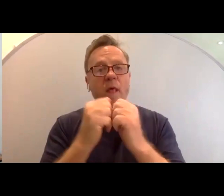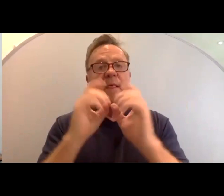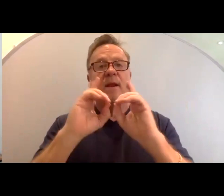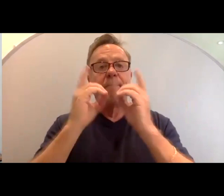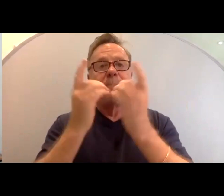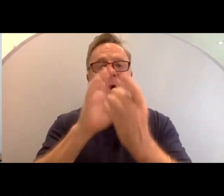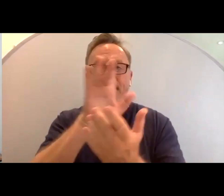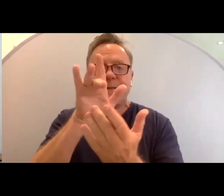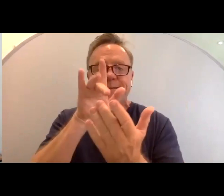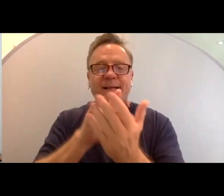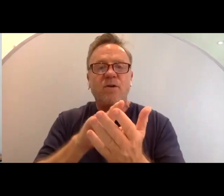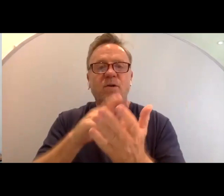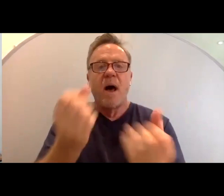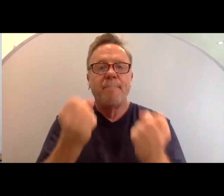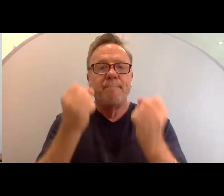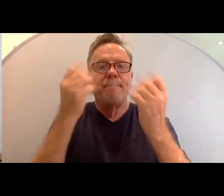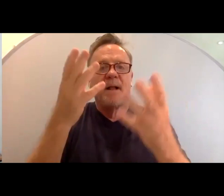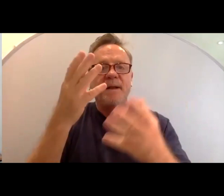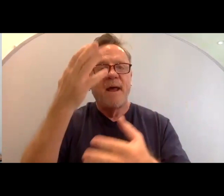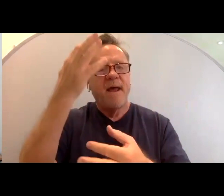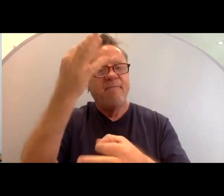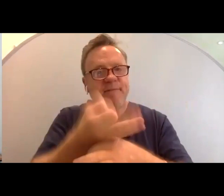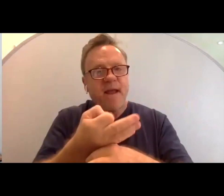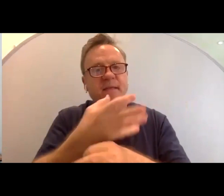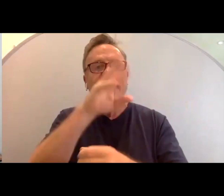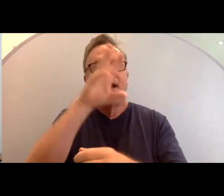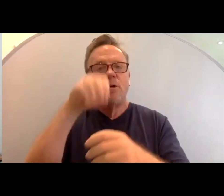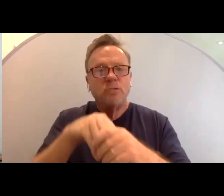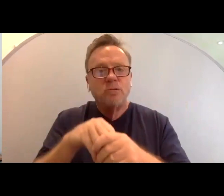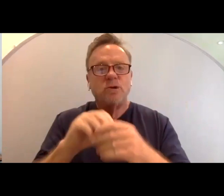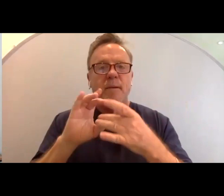centered on multi-faith inclusion and belonging.